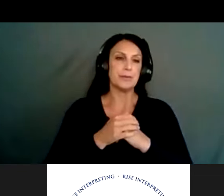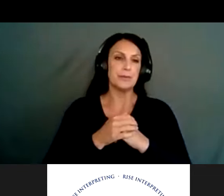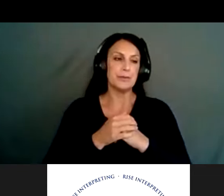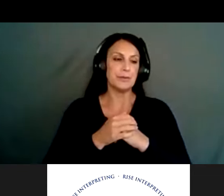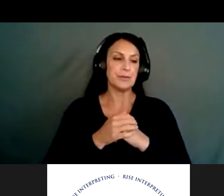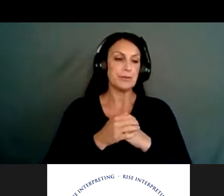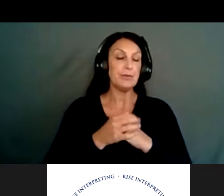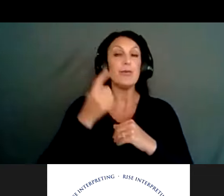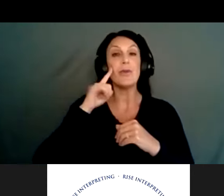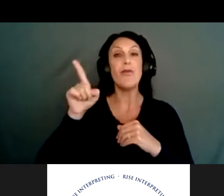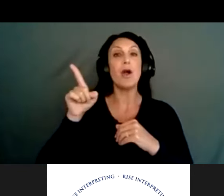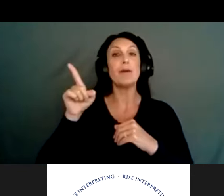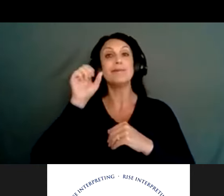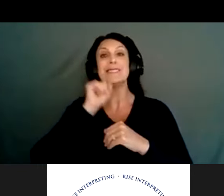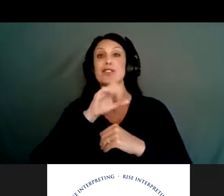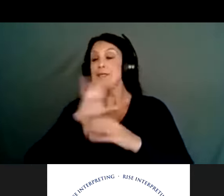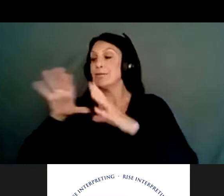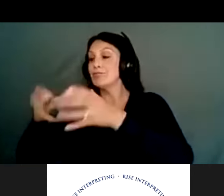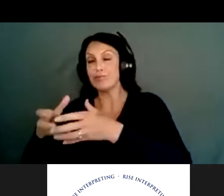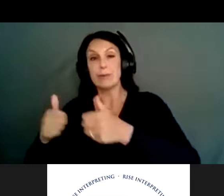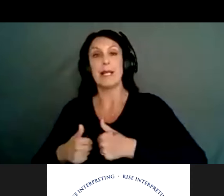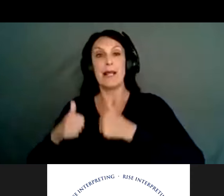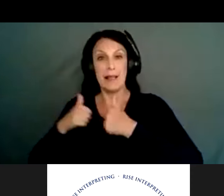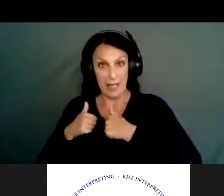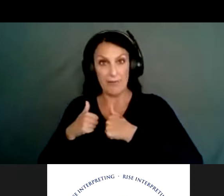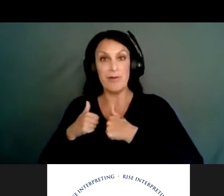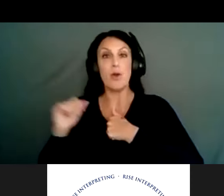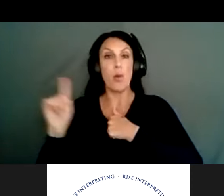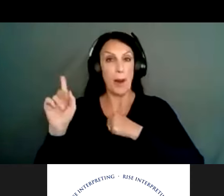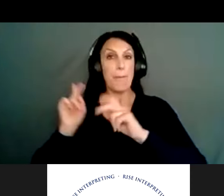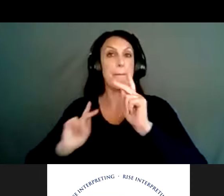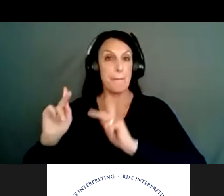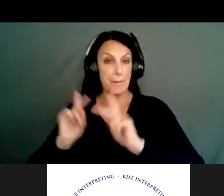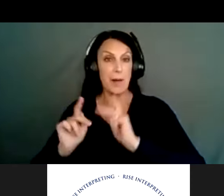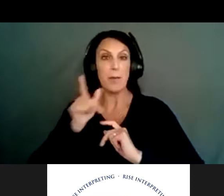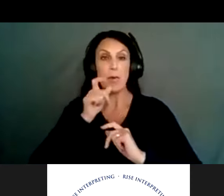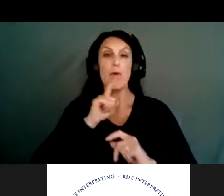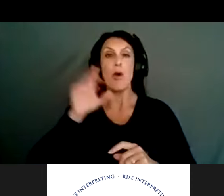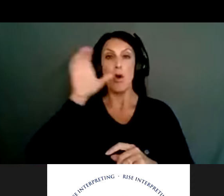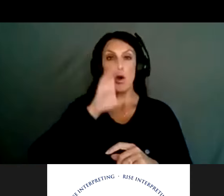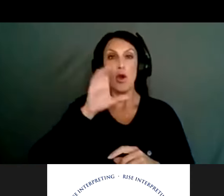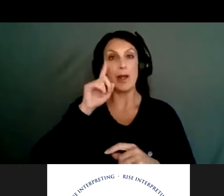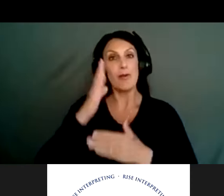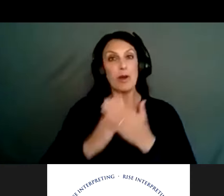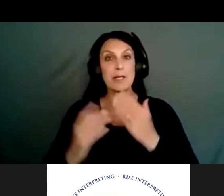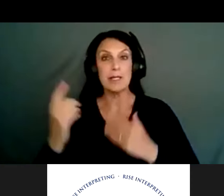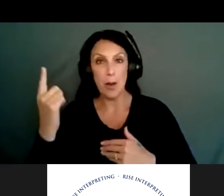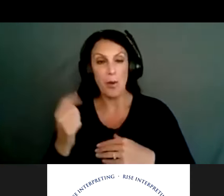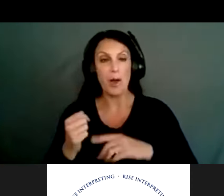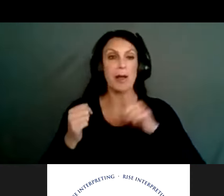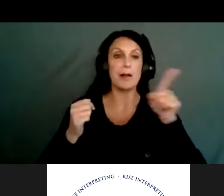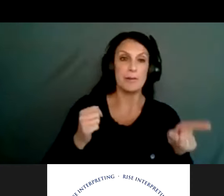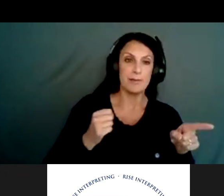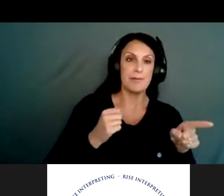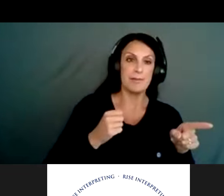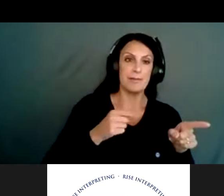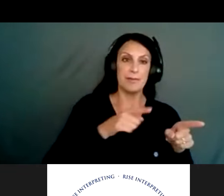you know, elder care places, but senior living, anywhere where there are people that, you know, are looking for someone. look for the rainbows and when